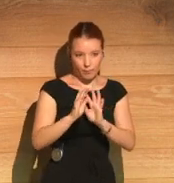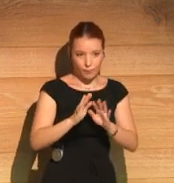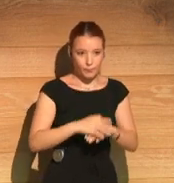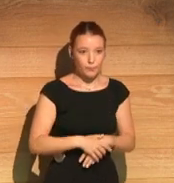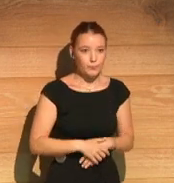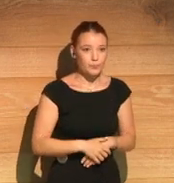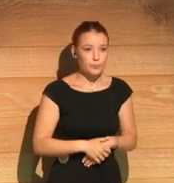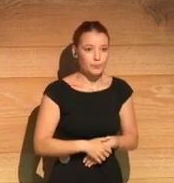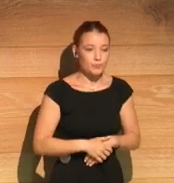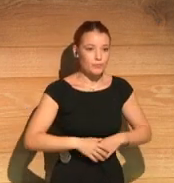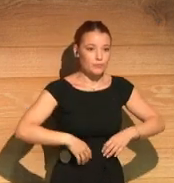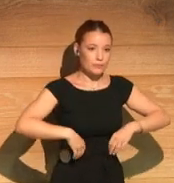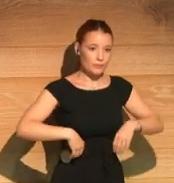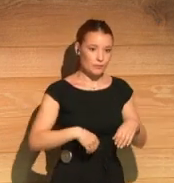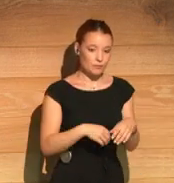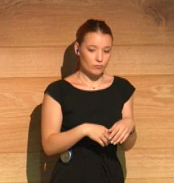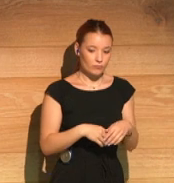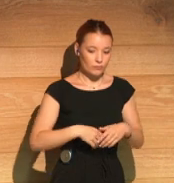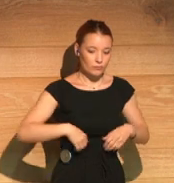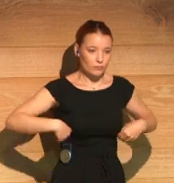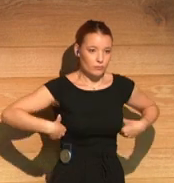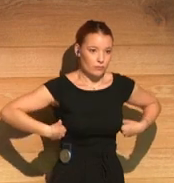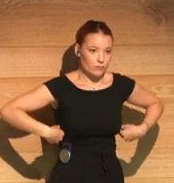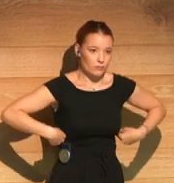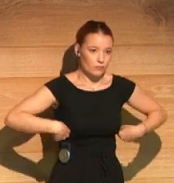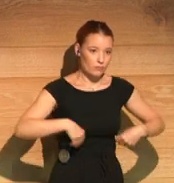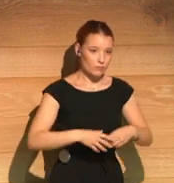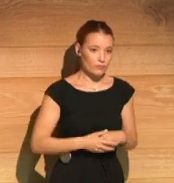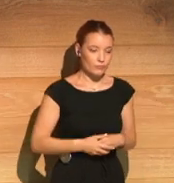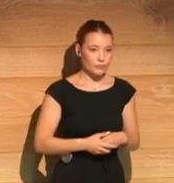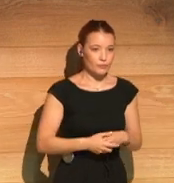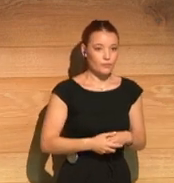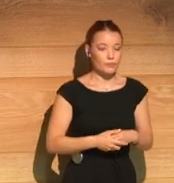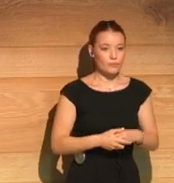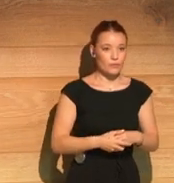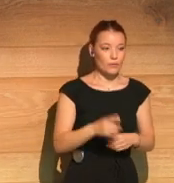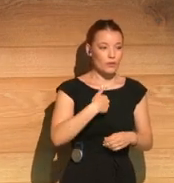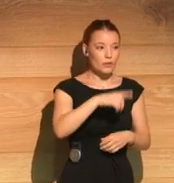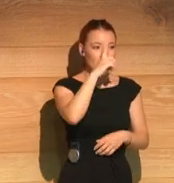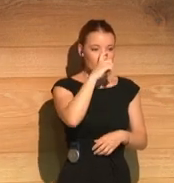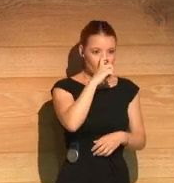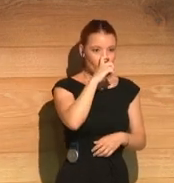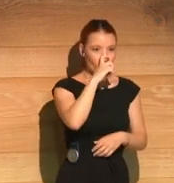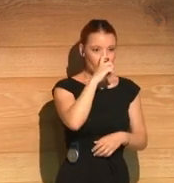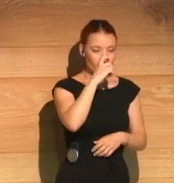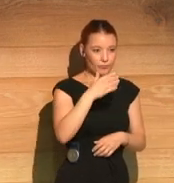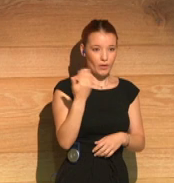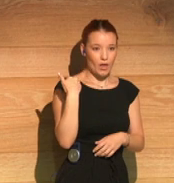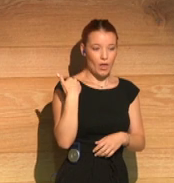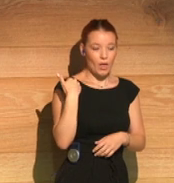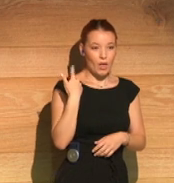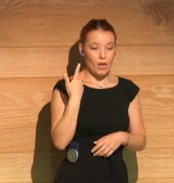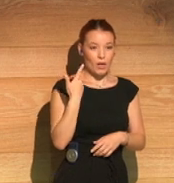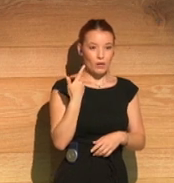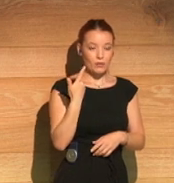I remember when the day of the Equal Rights Marriage Referendum and the television cameras were at